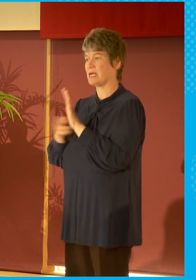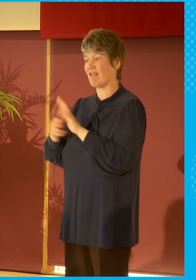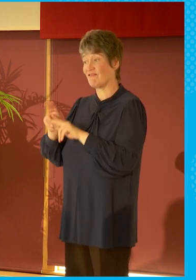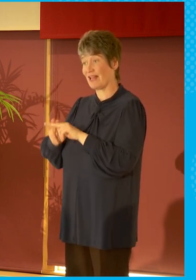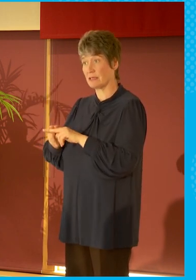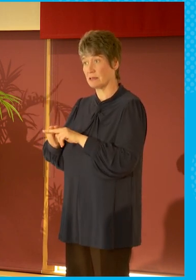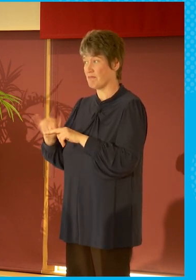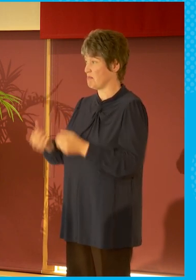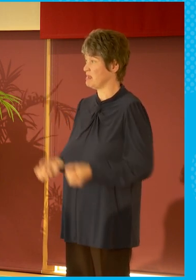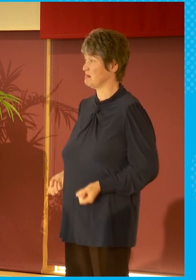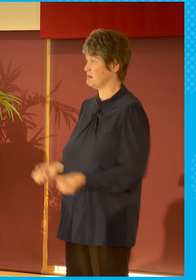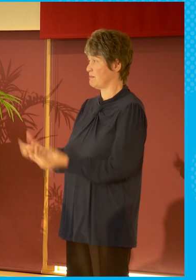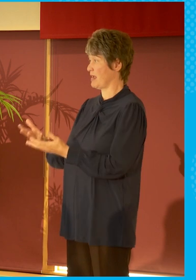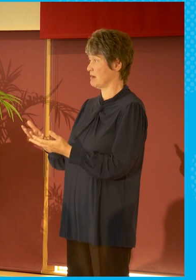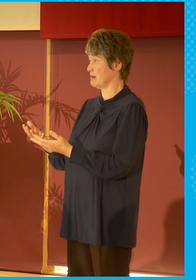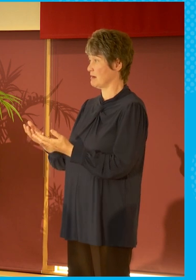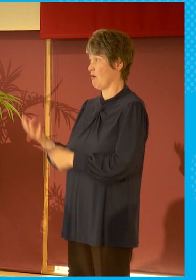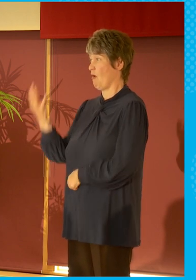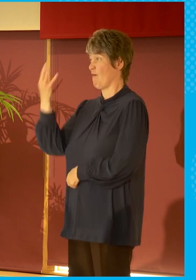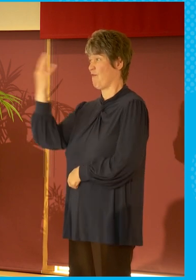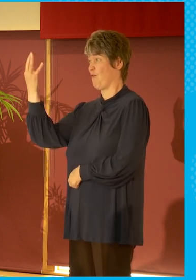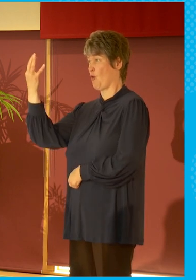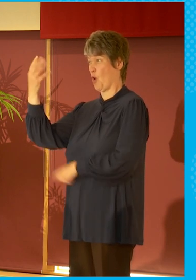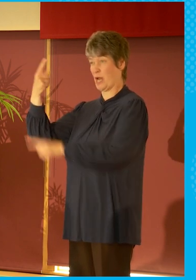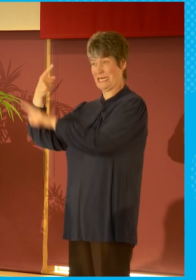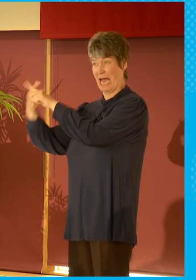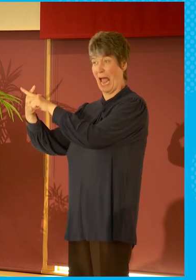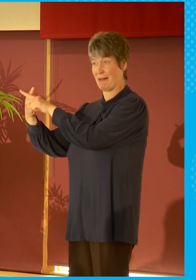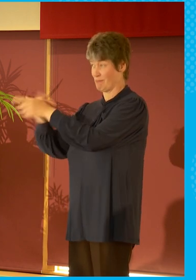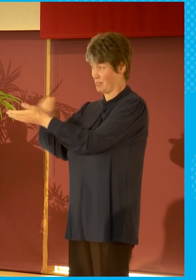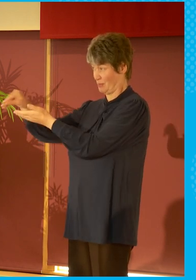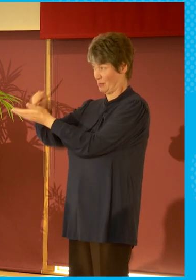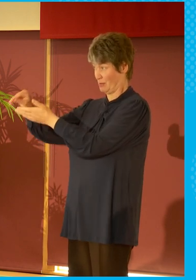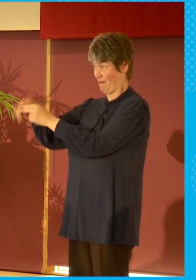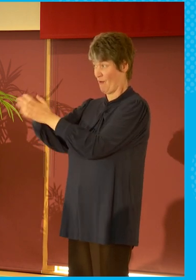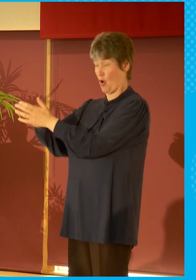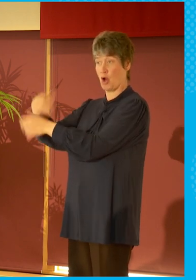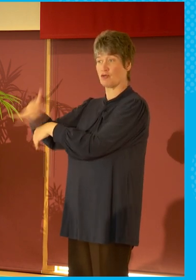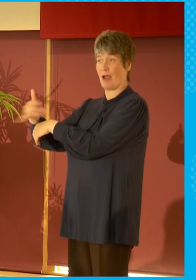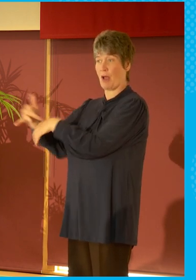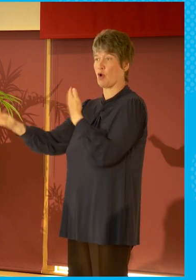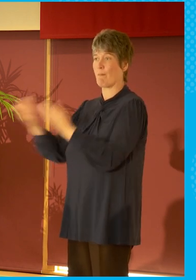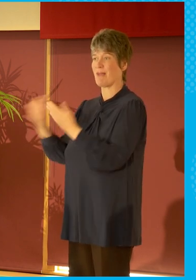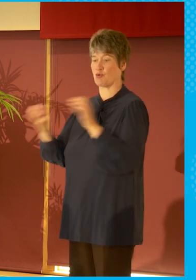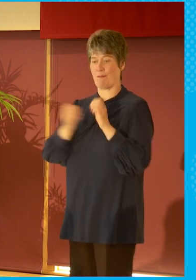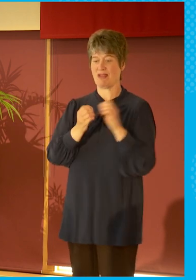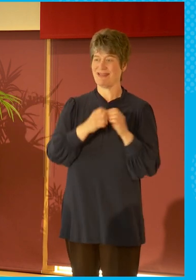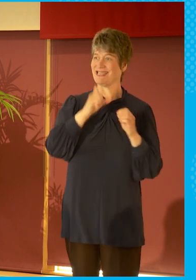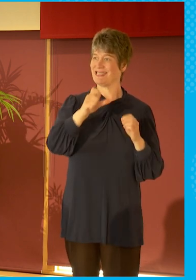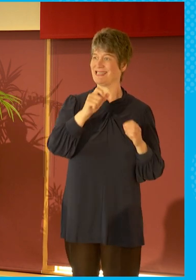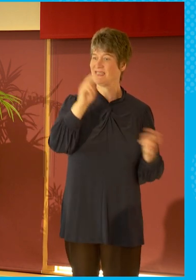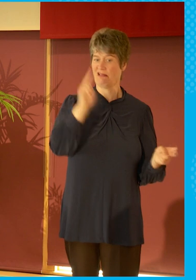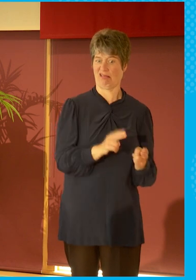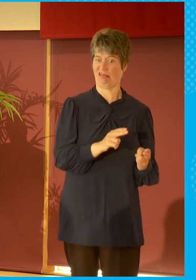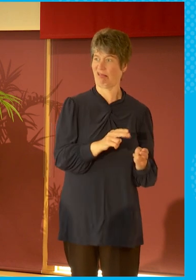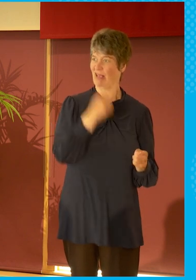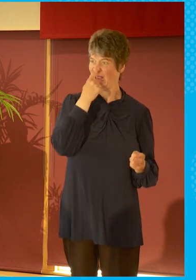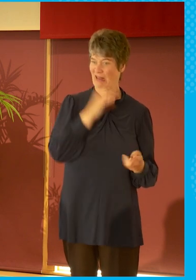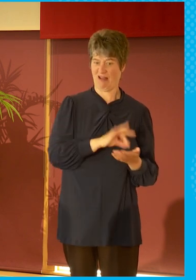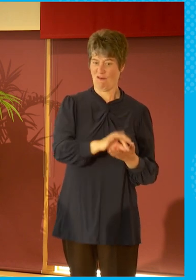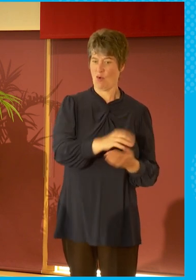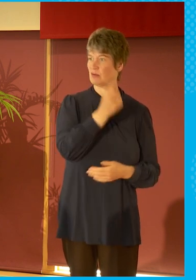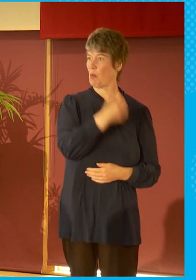spend four times as much on a drama as the BBC can afford. So one of the fundamental